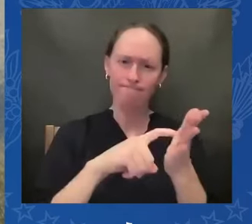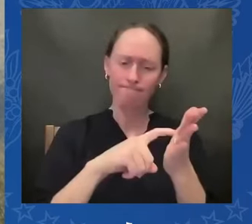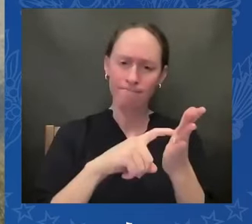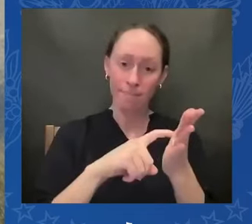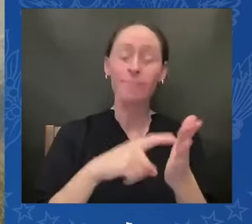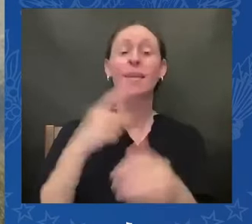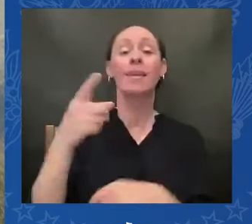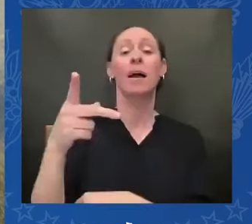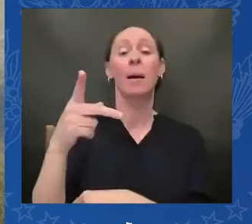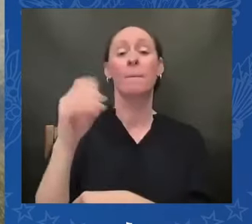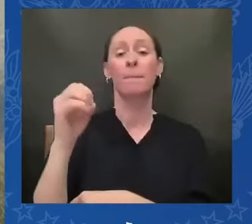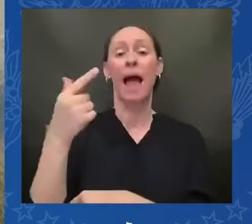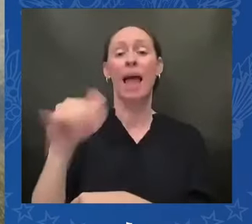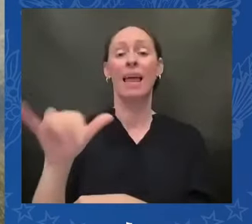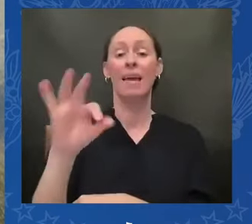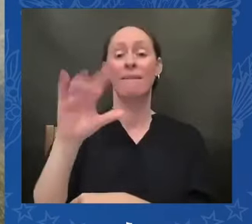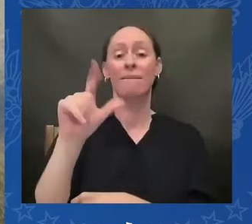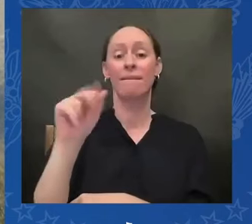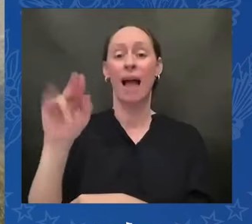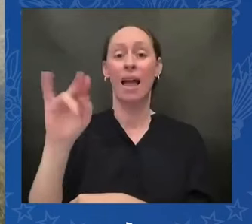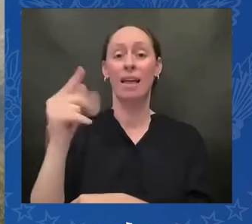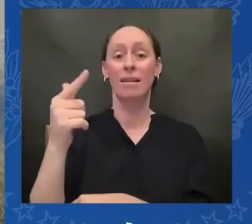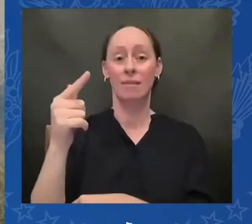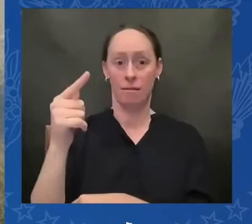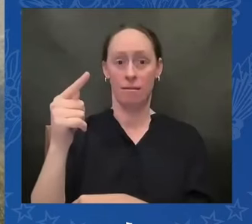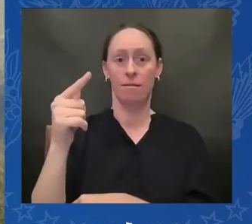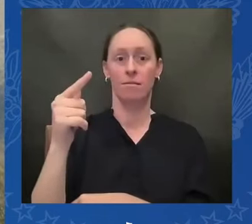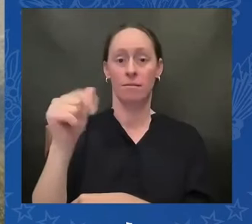native lieutenant governor in the United States